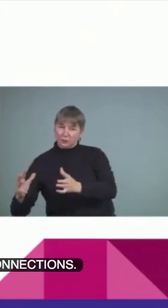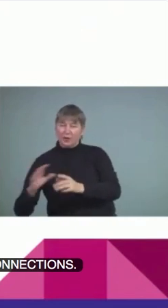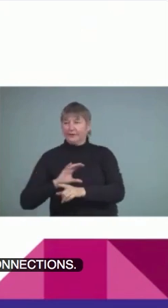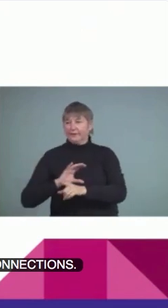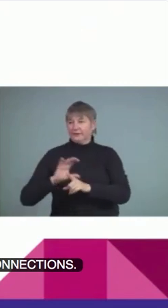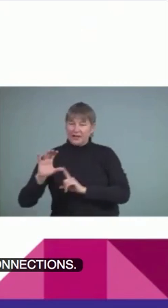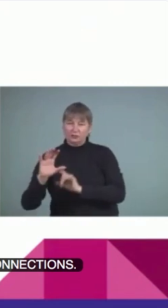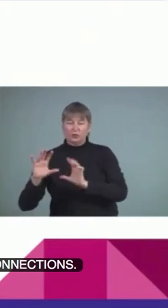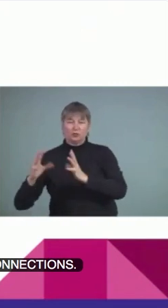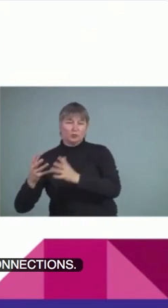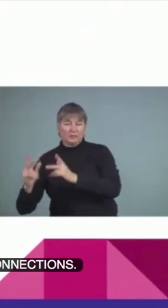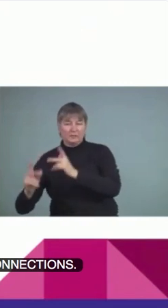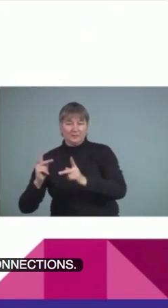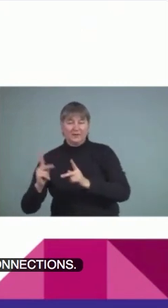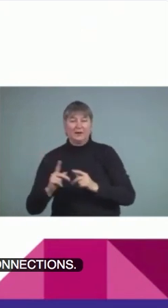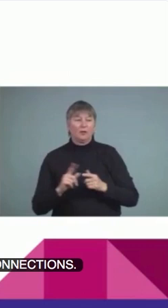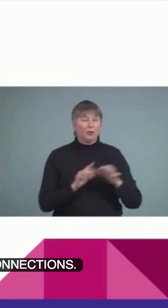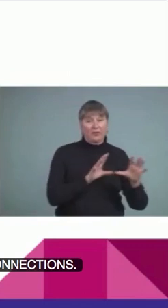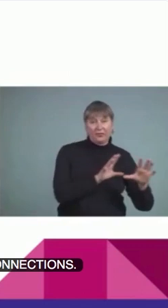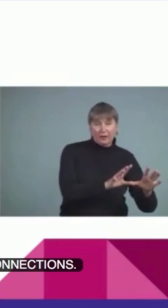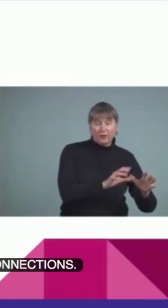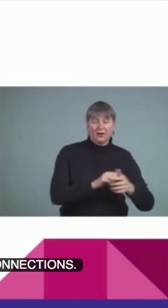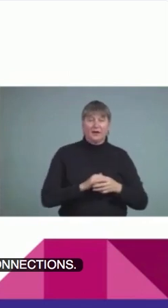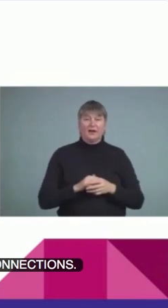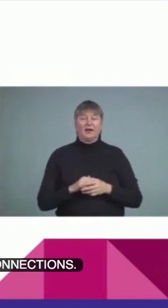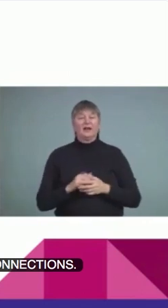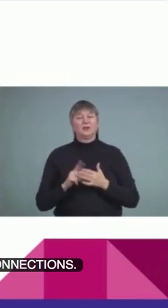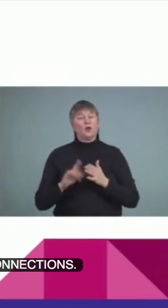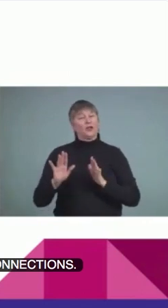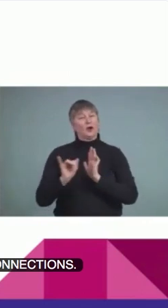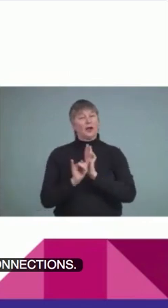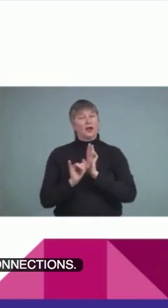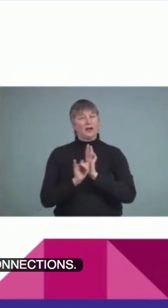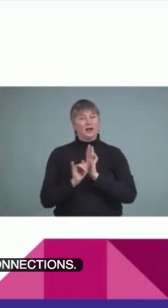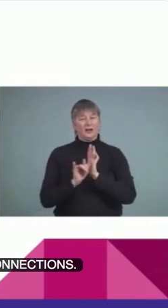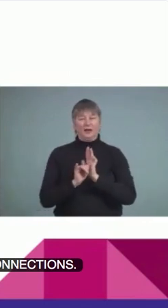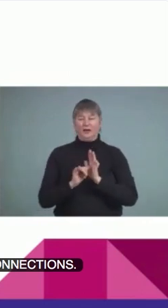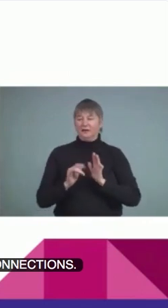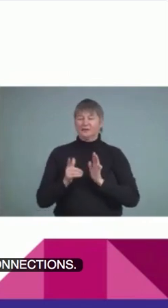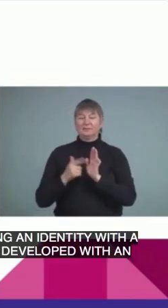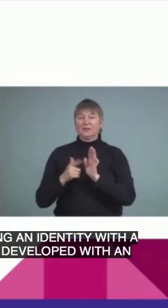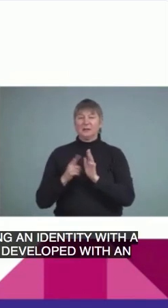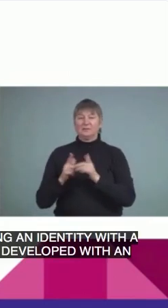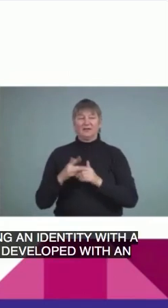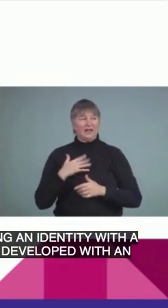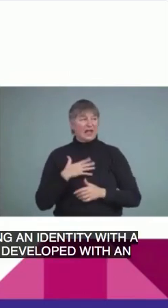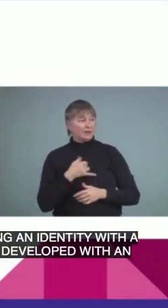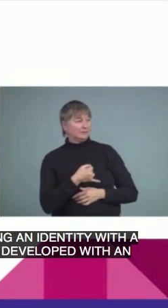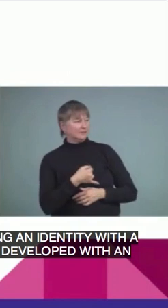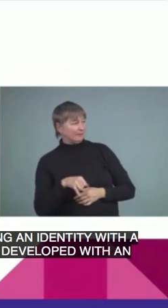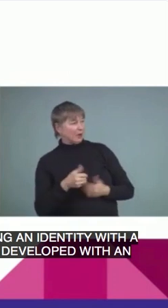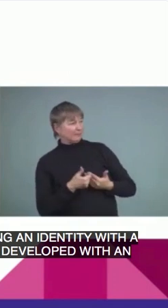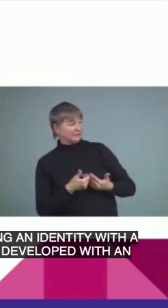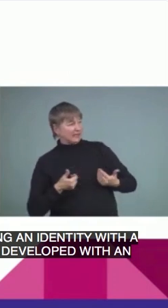identity is developed with an awareness that they are separate and unique individuals, but they